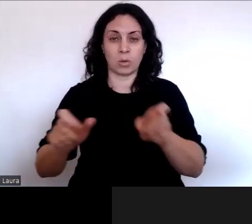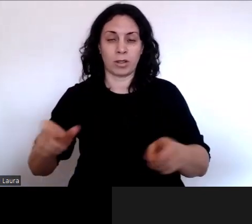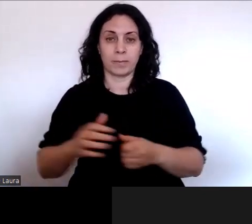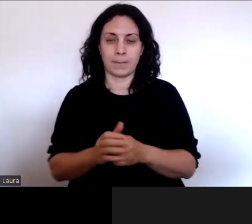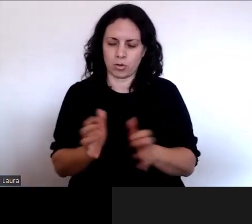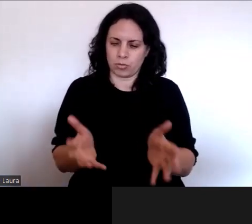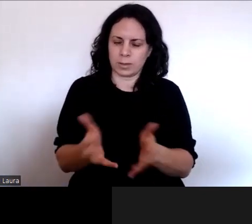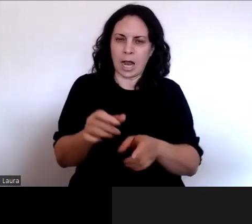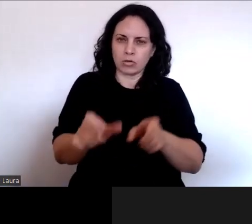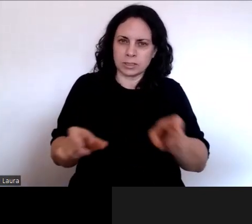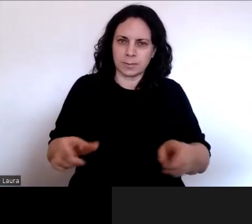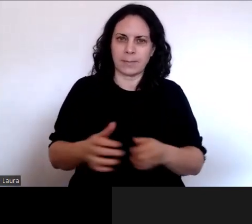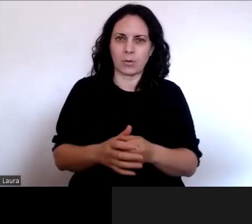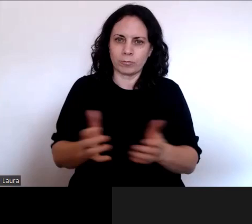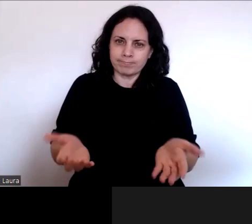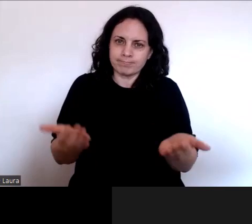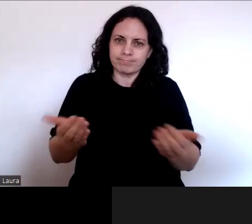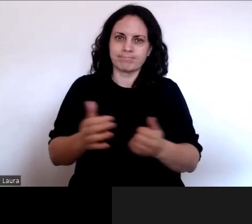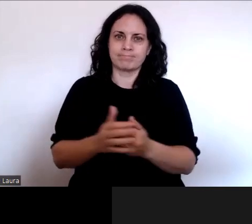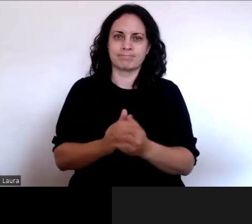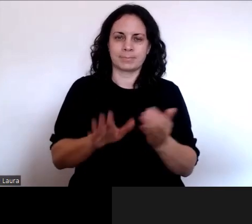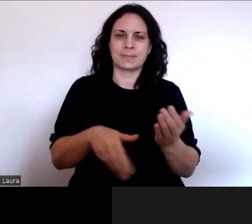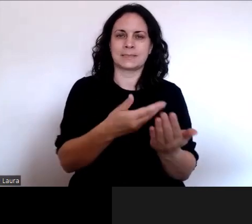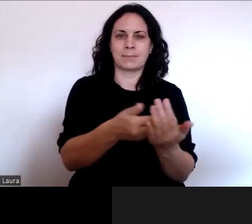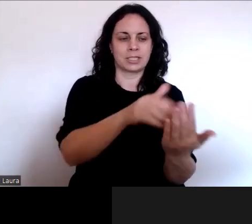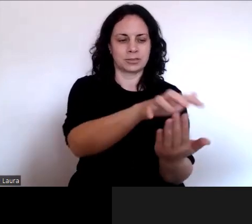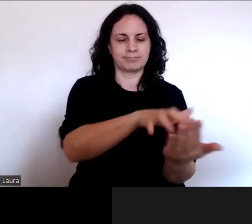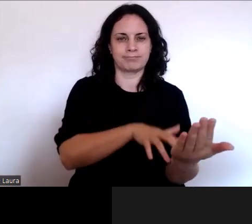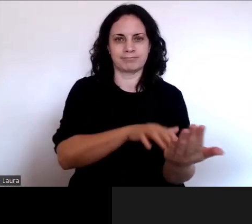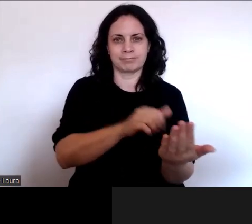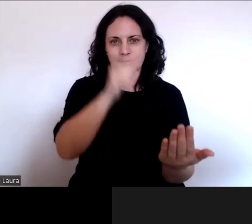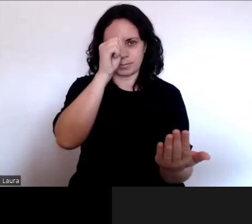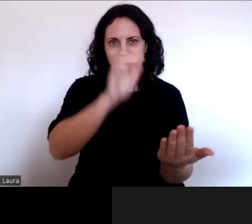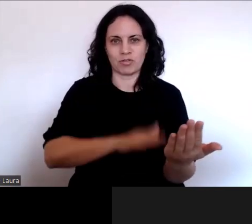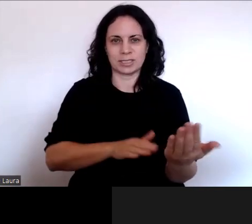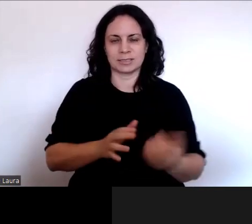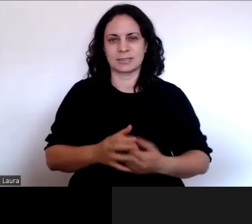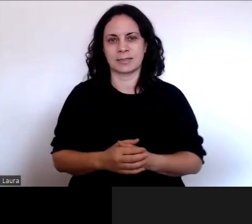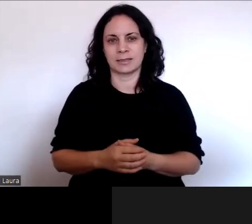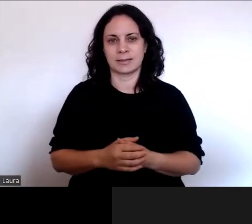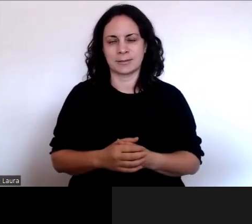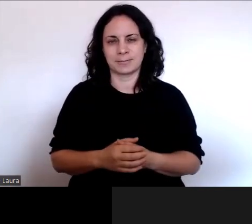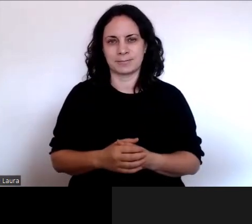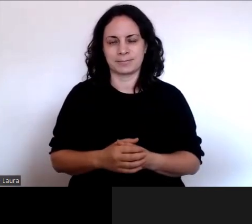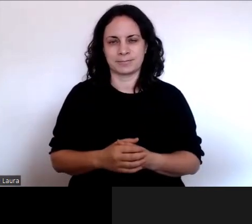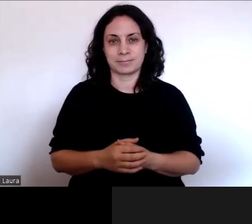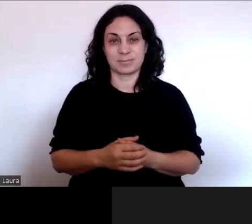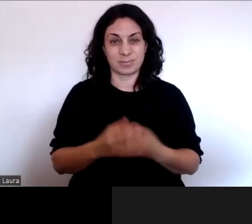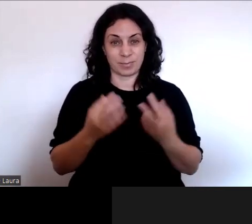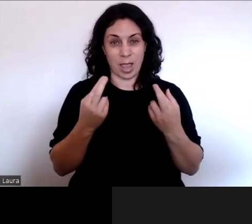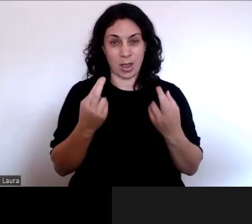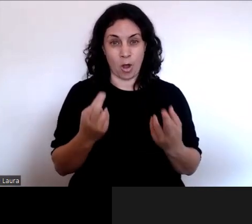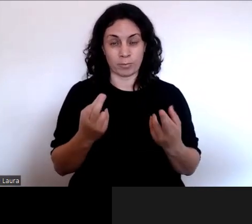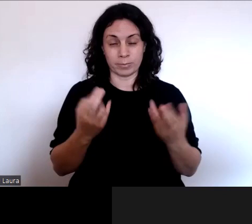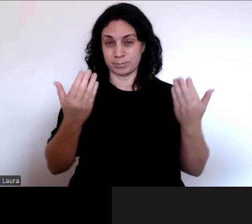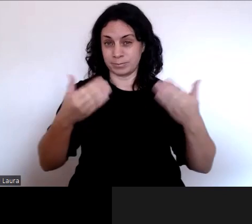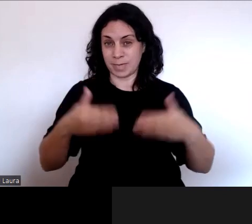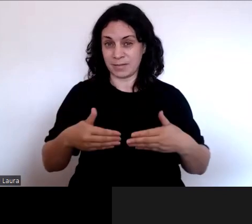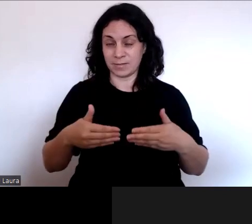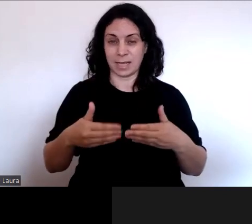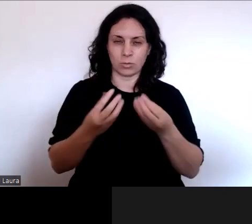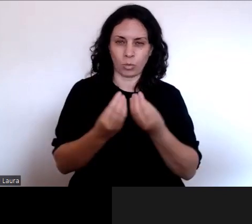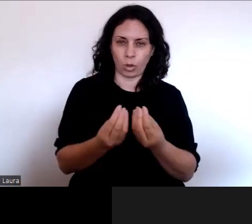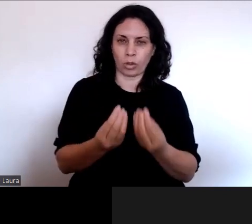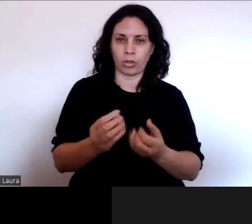to also submit. So look, I hope this has been helpful. Once again,